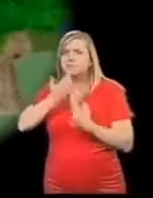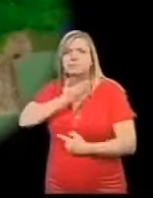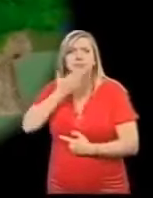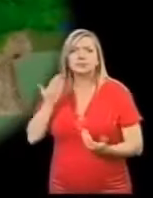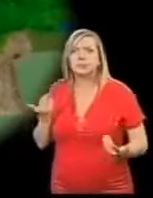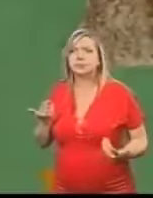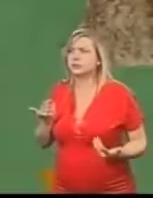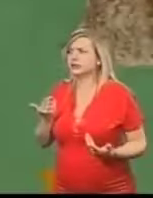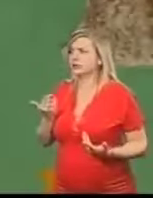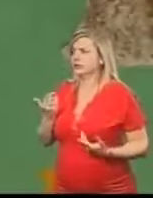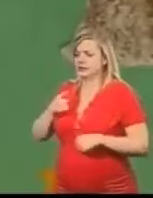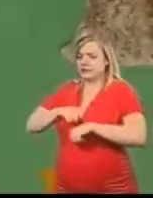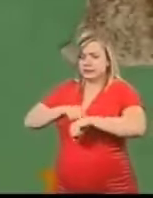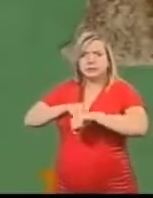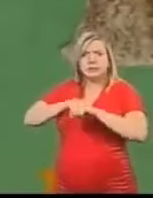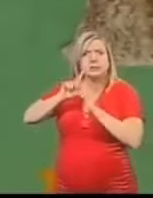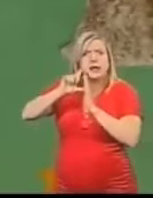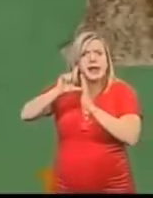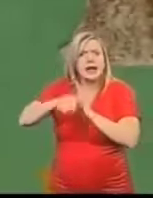getting late